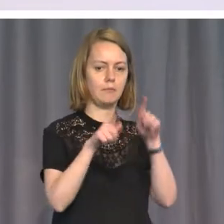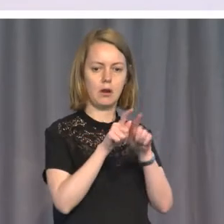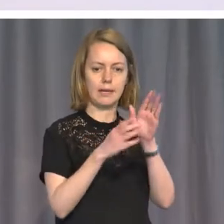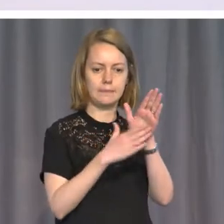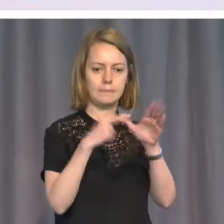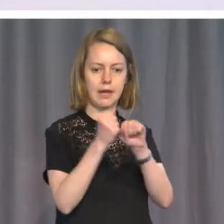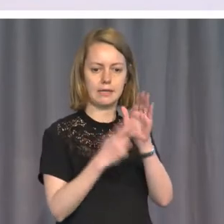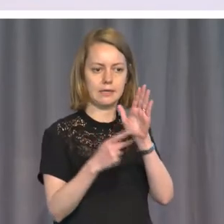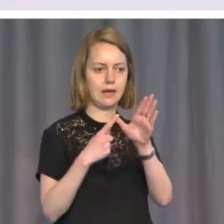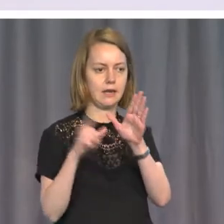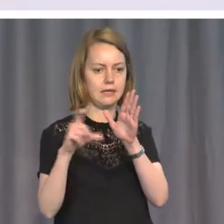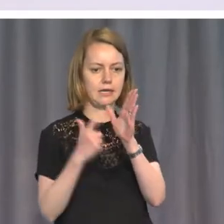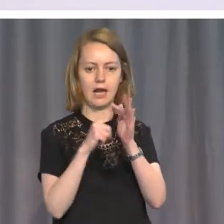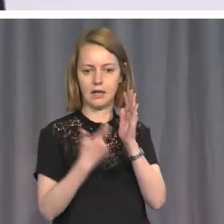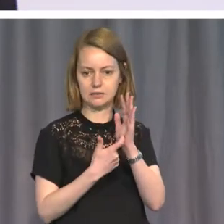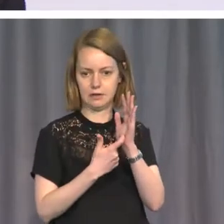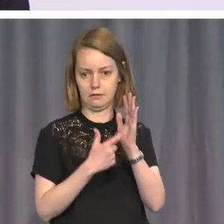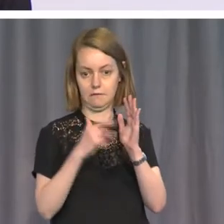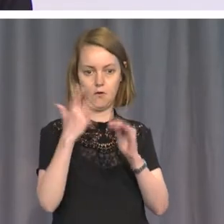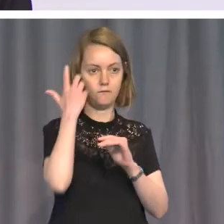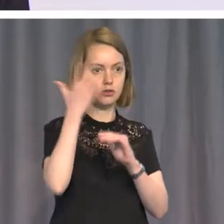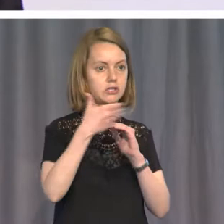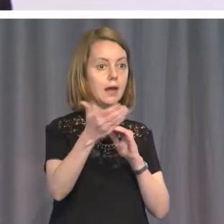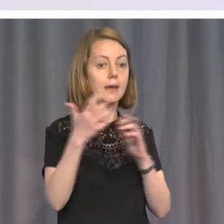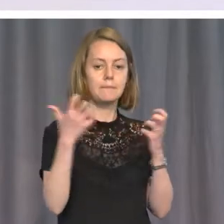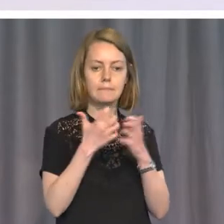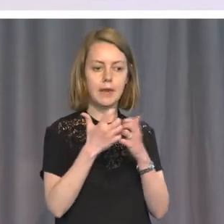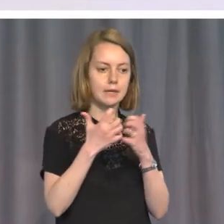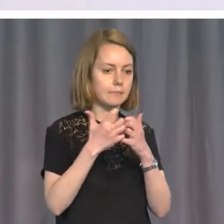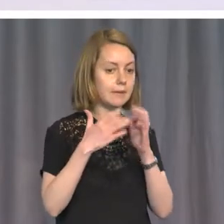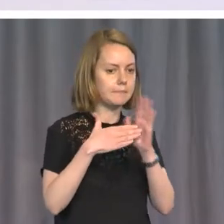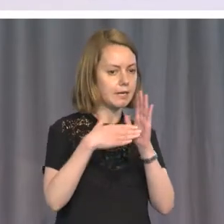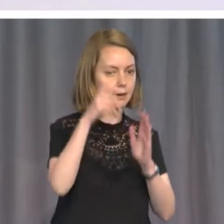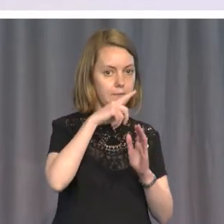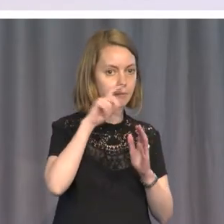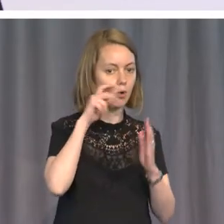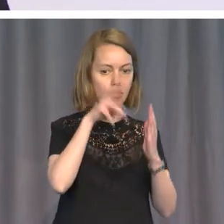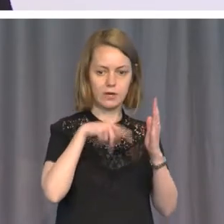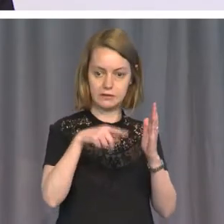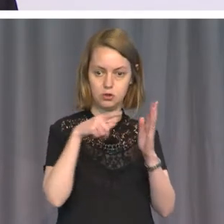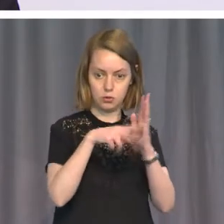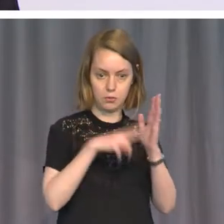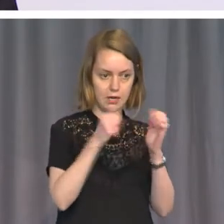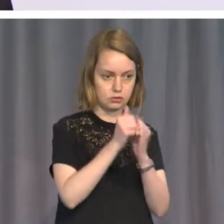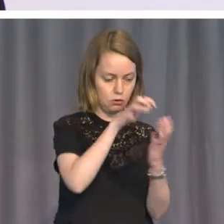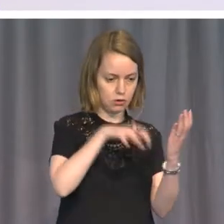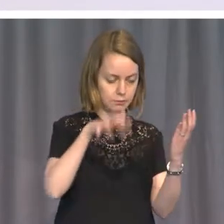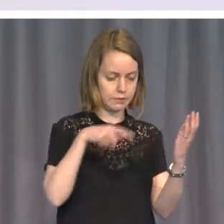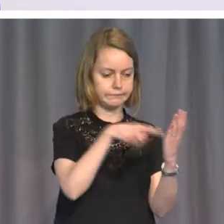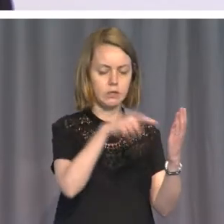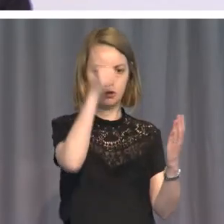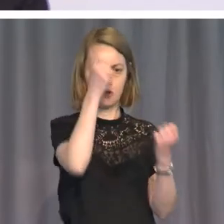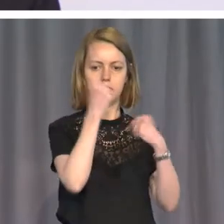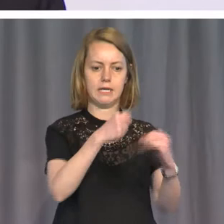He said millions of women, men and children would look at it in future times for inspiration and